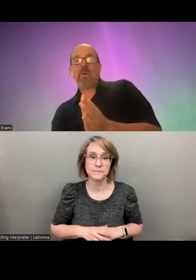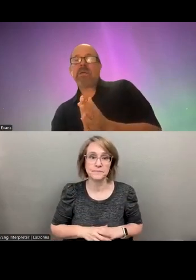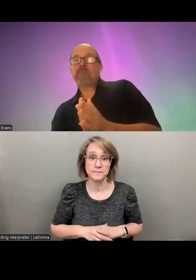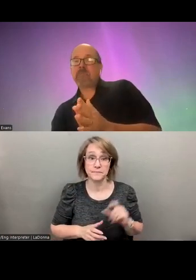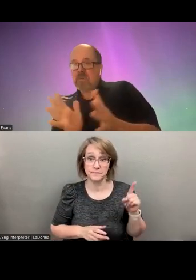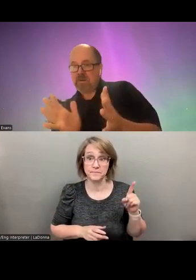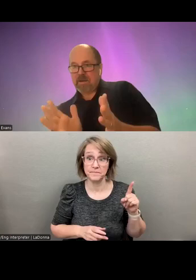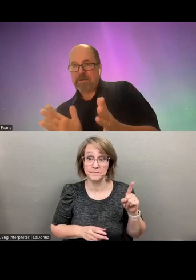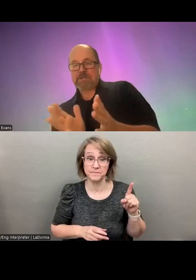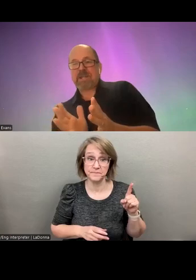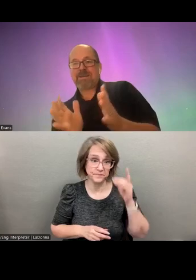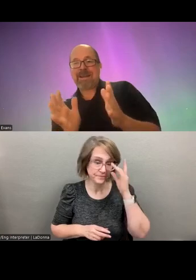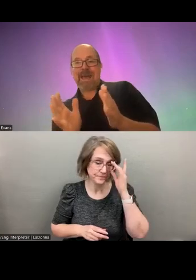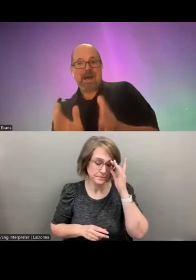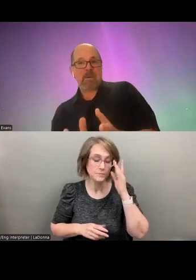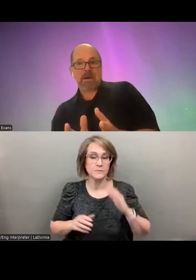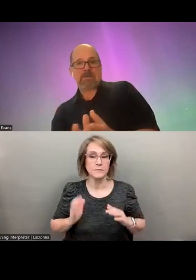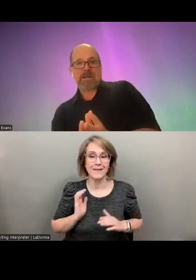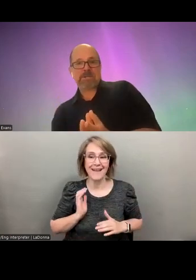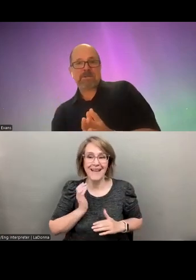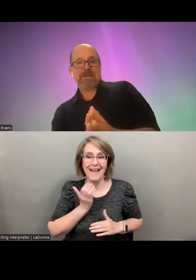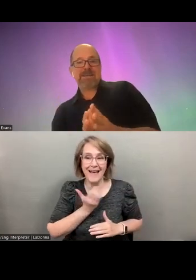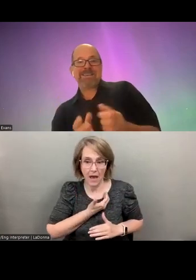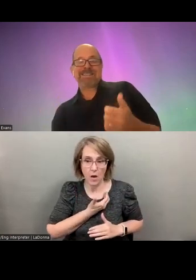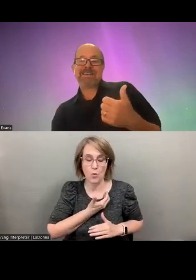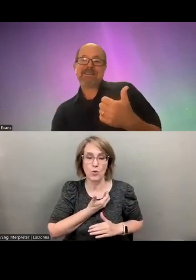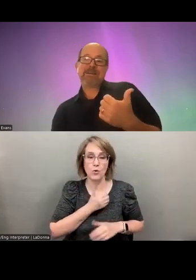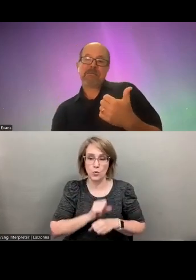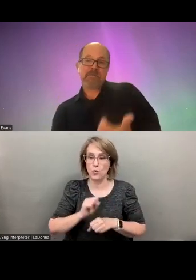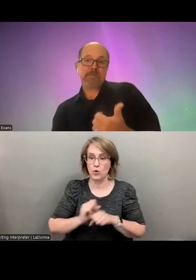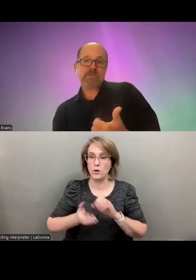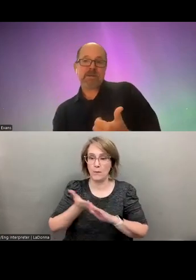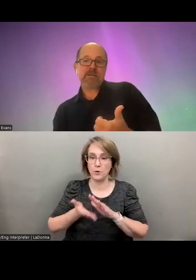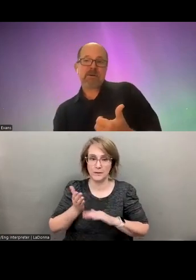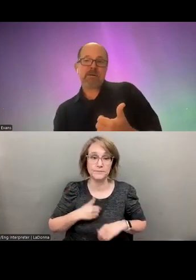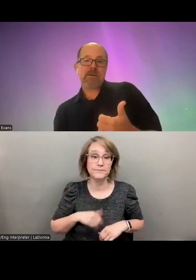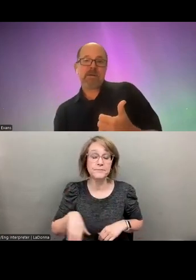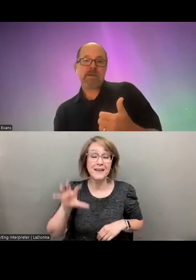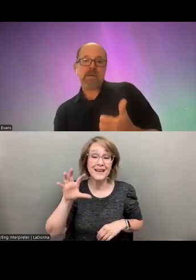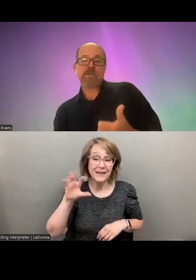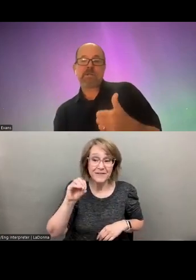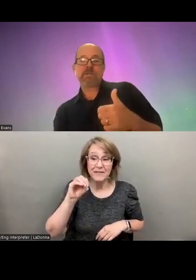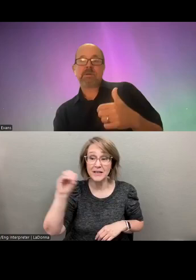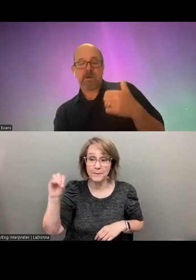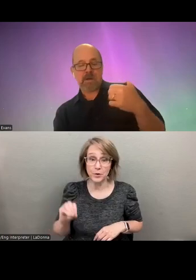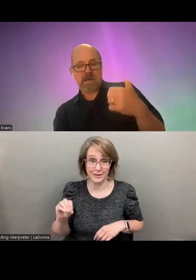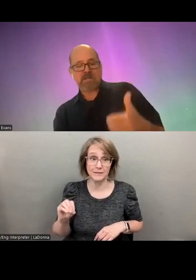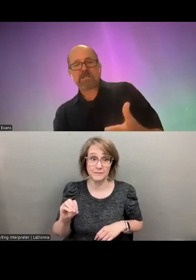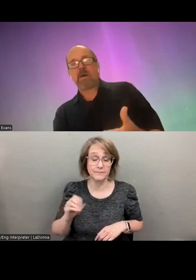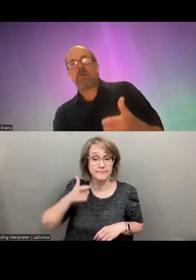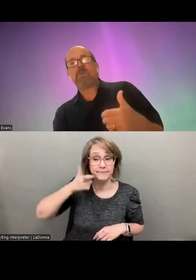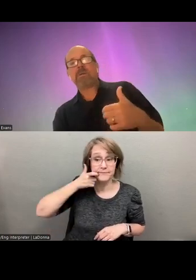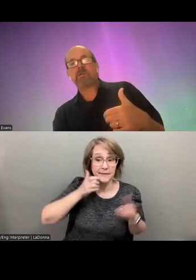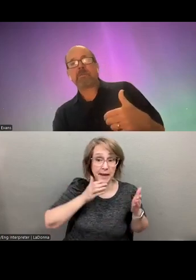What we understand in our operation is that 50% of our agent, uh,